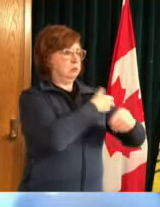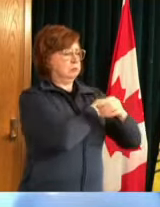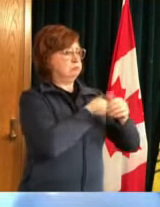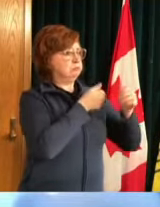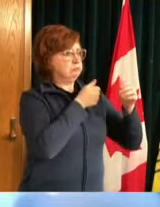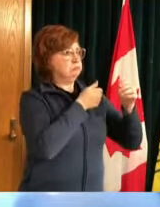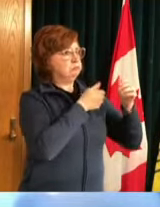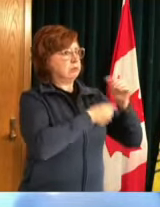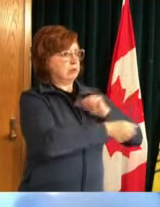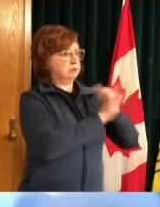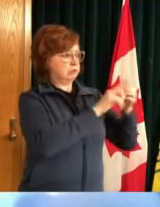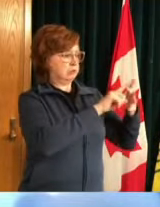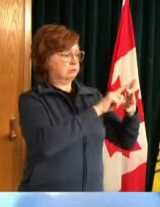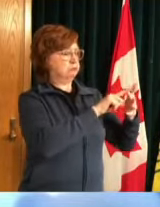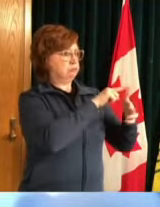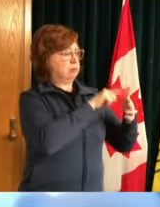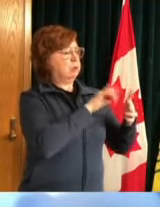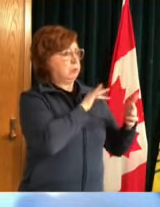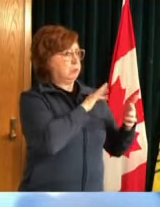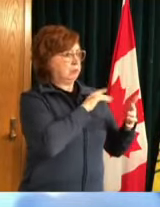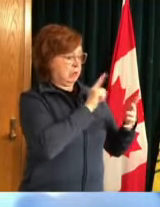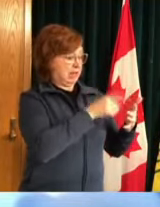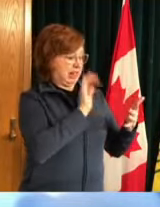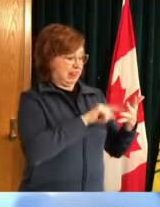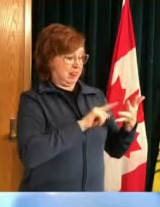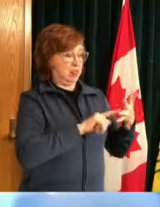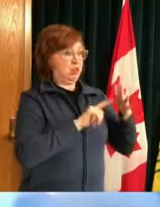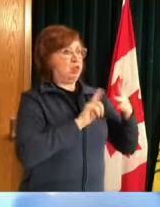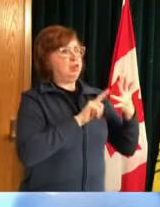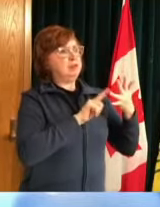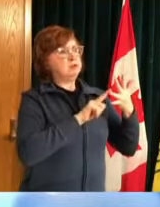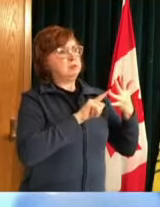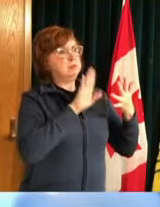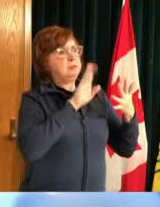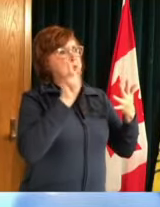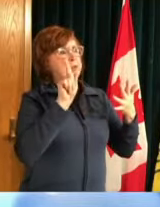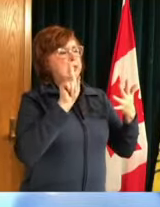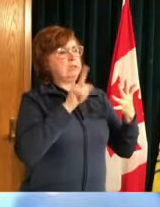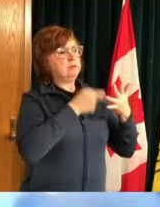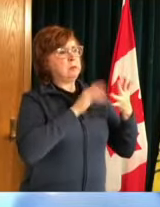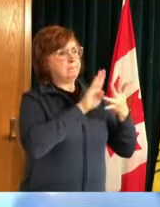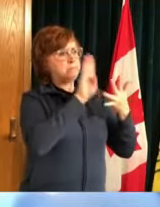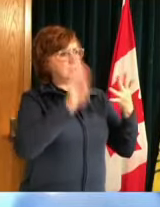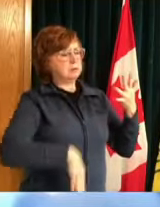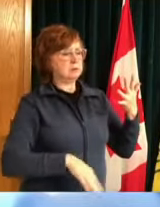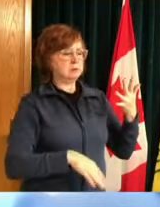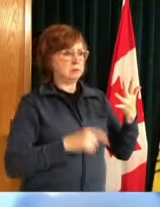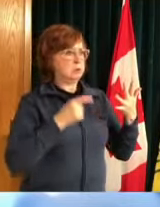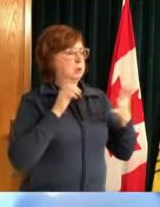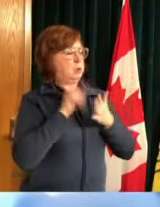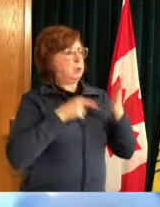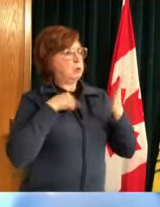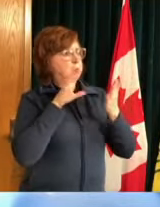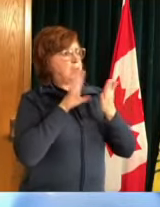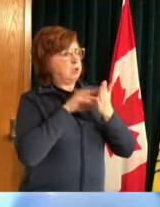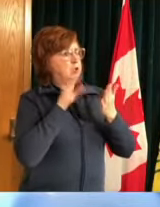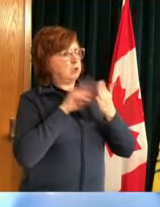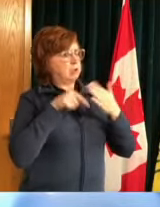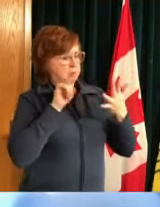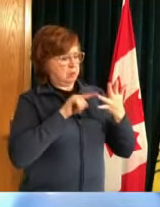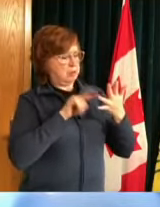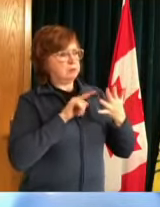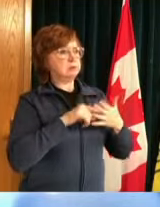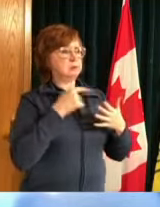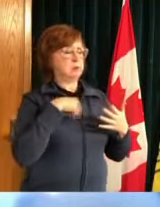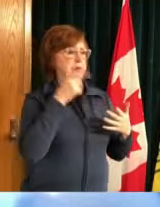are learning more about possibly increased trust visibility uh we are still learning about is it more severe or not and we